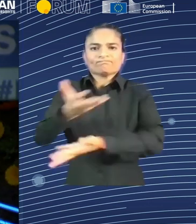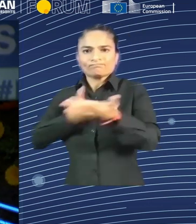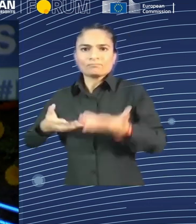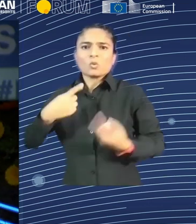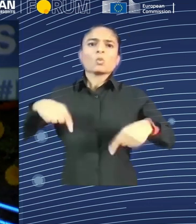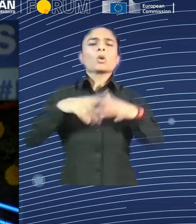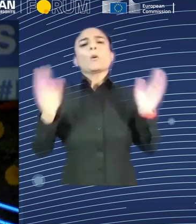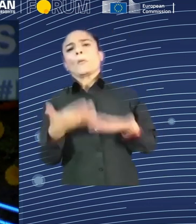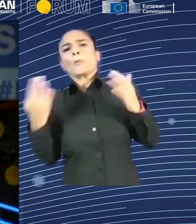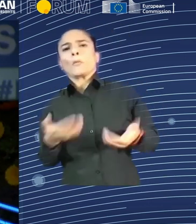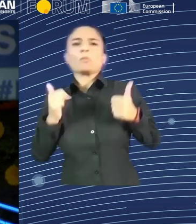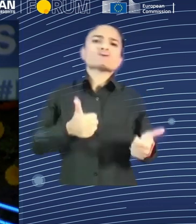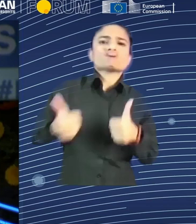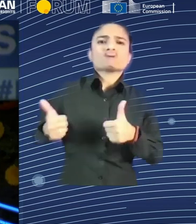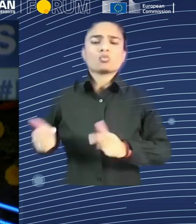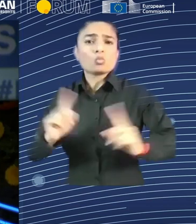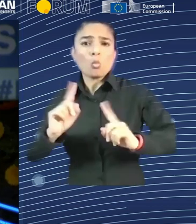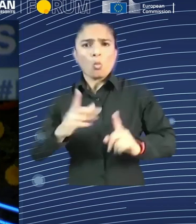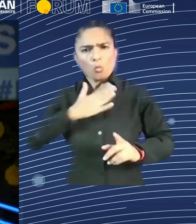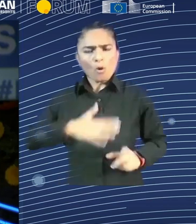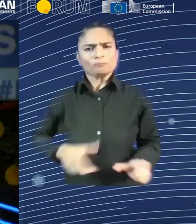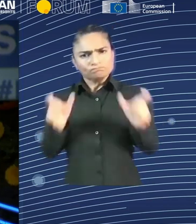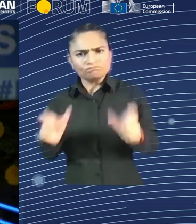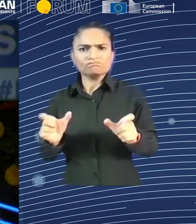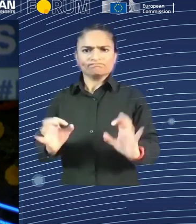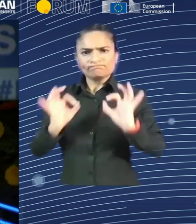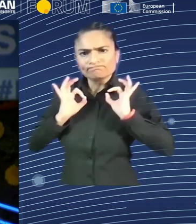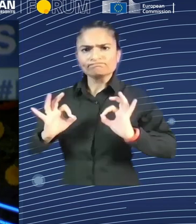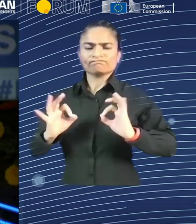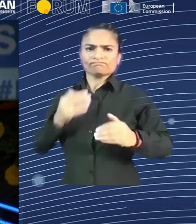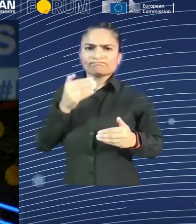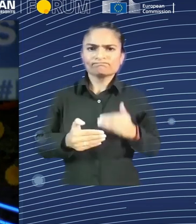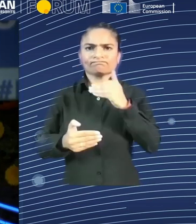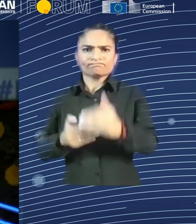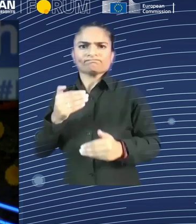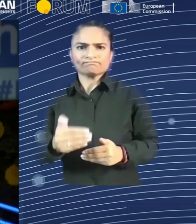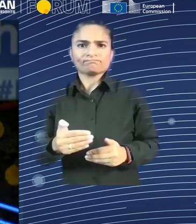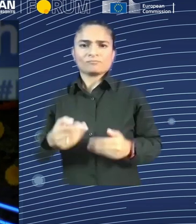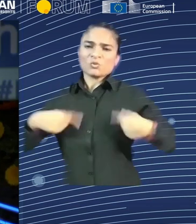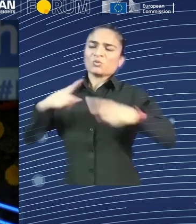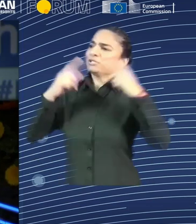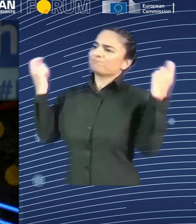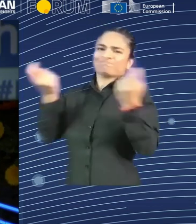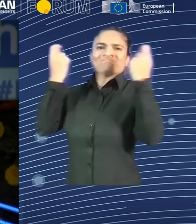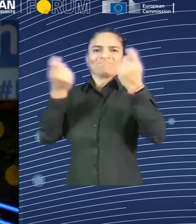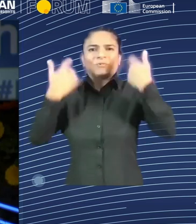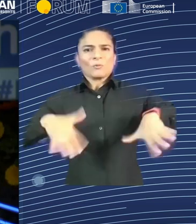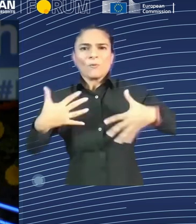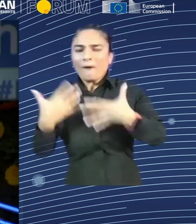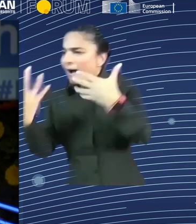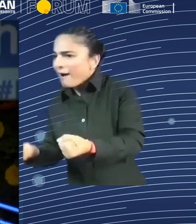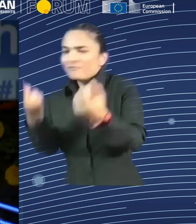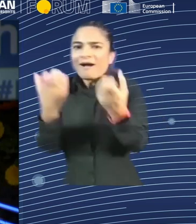as much about celebrating what we have achieved in the last years, but also leaving a legacy for a right debate